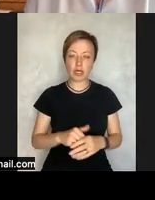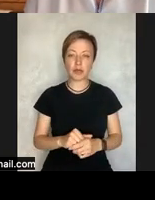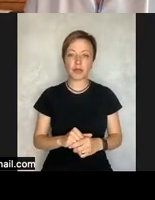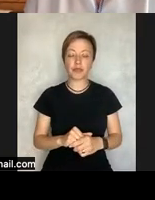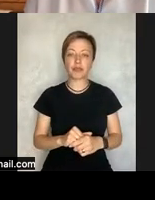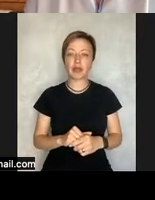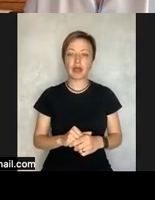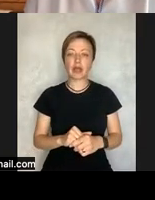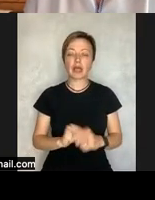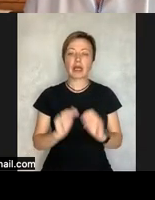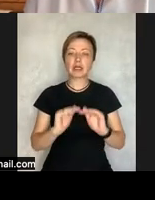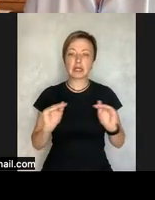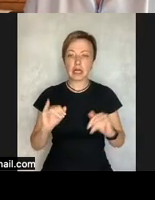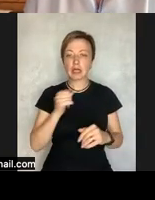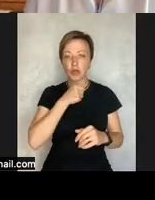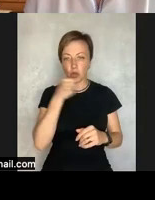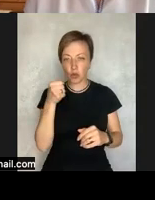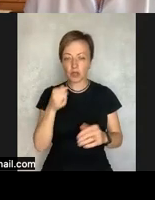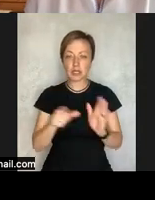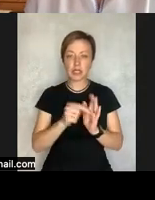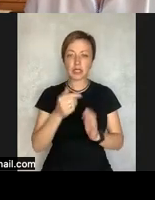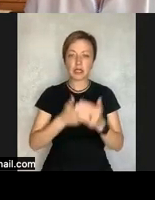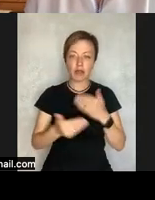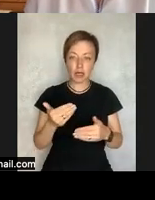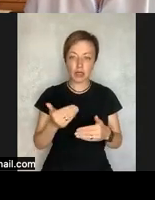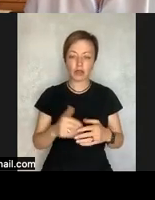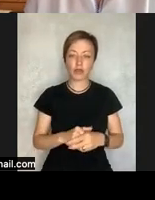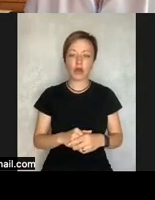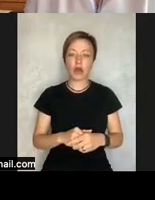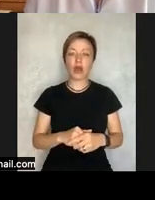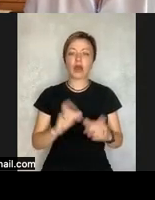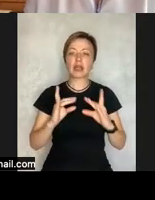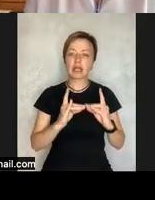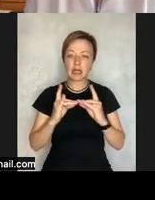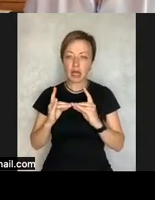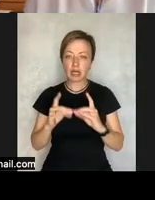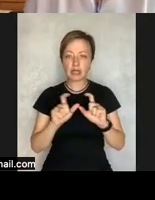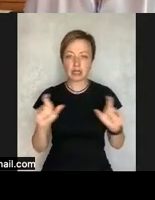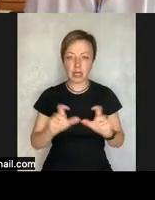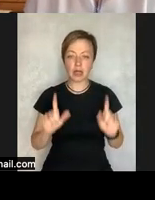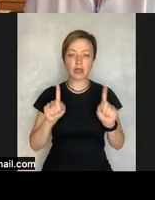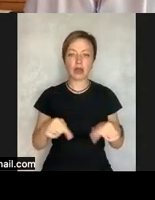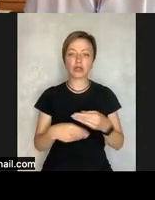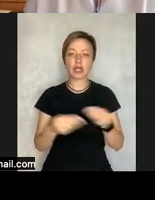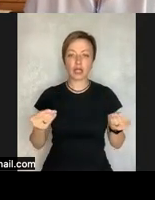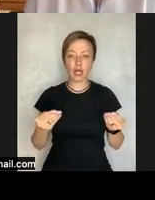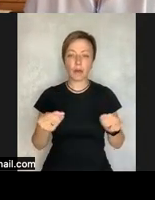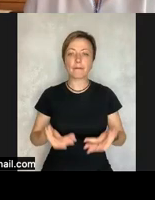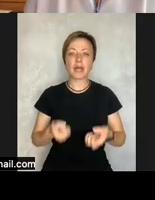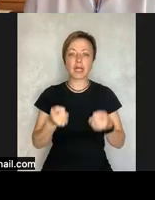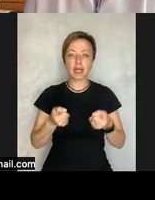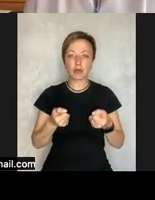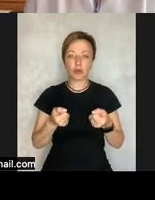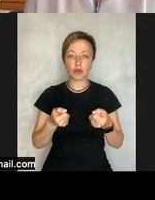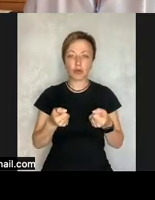disabilities in institutions and also supporting uh local advocates in many countries that we've worked in